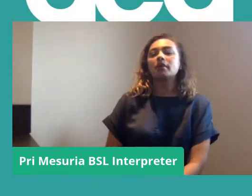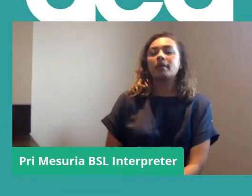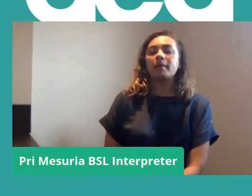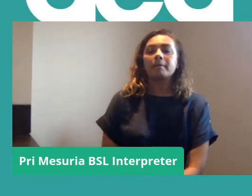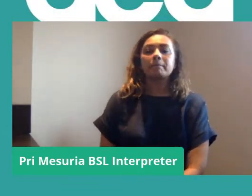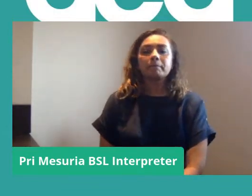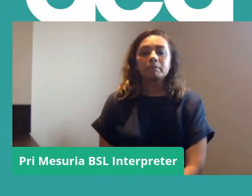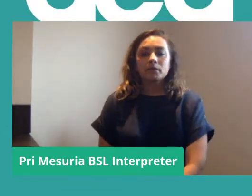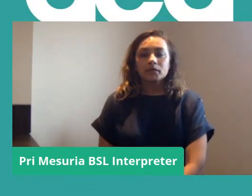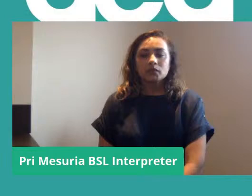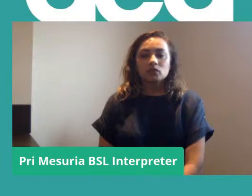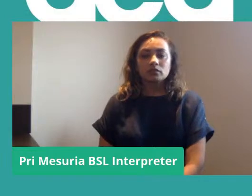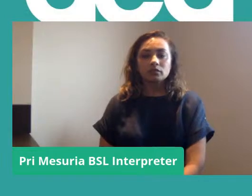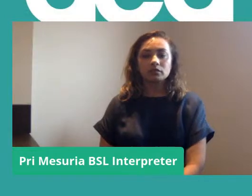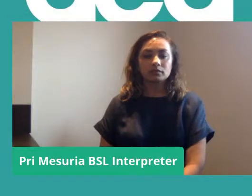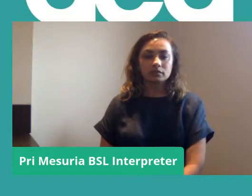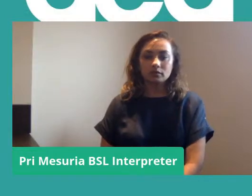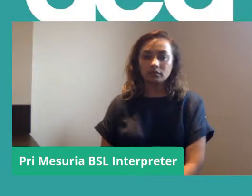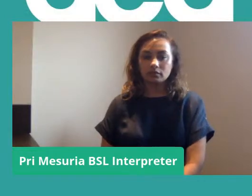Kitty.